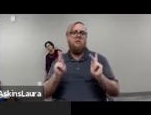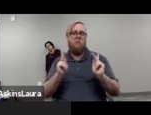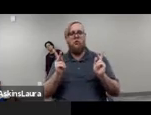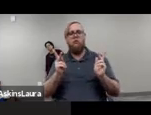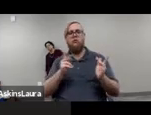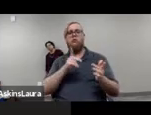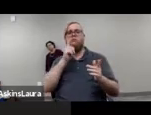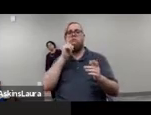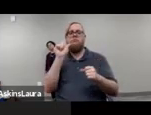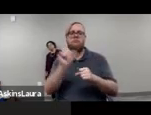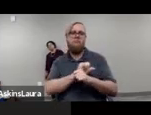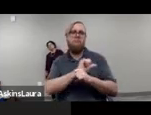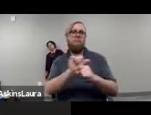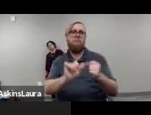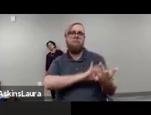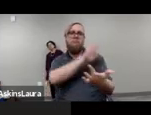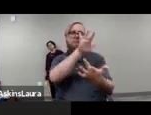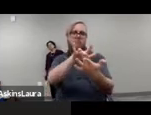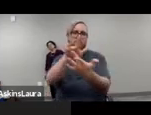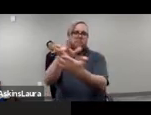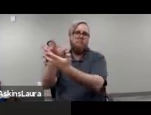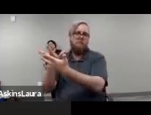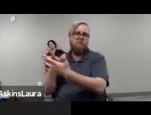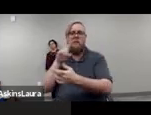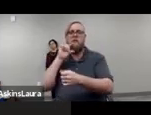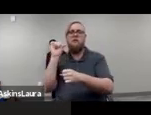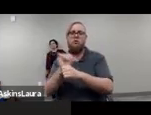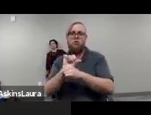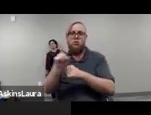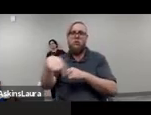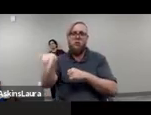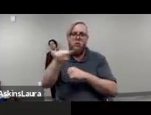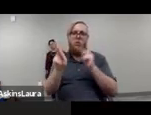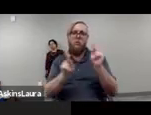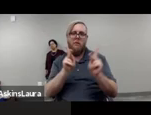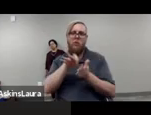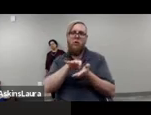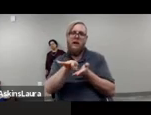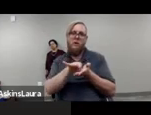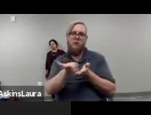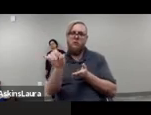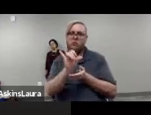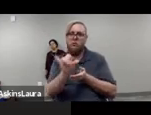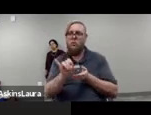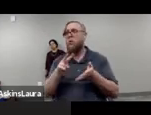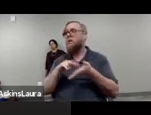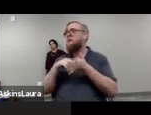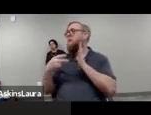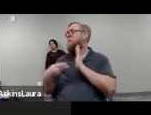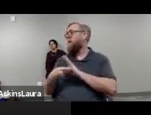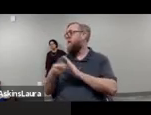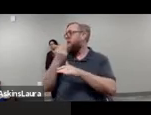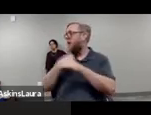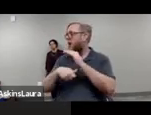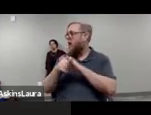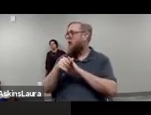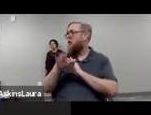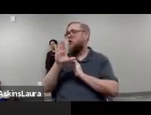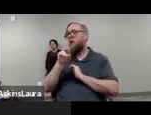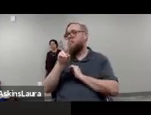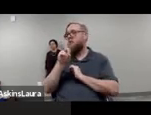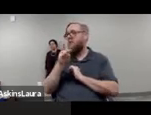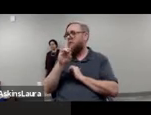reach out and be able to ensure that those folks are content as well and what does it mean to be under conservatorship